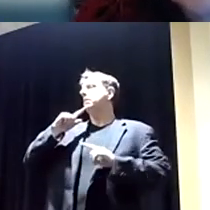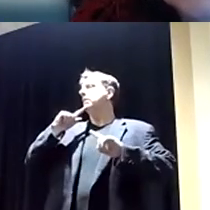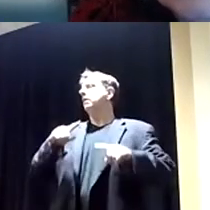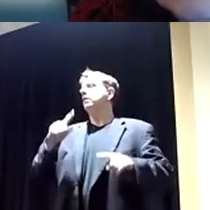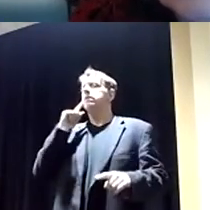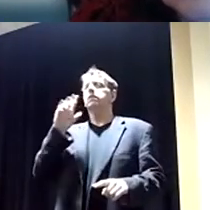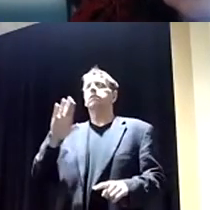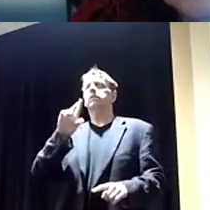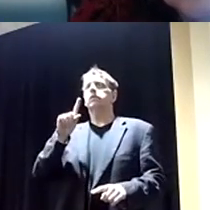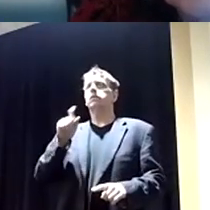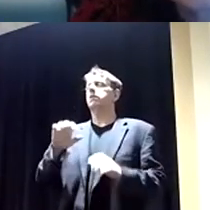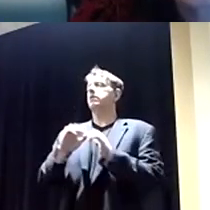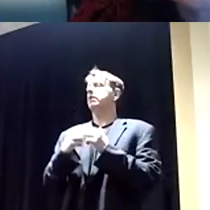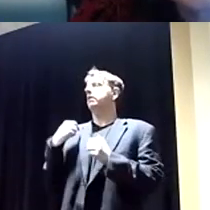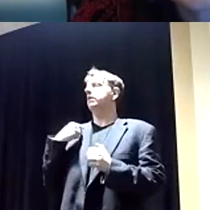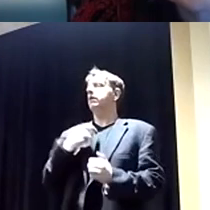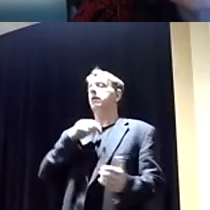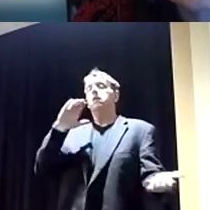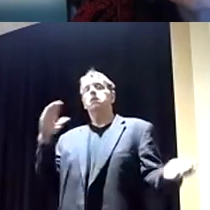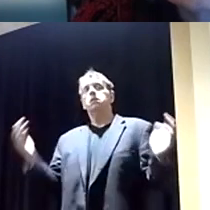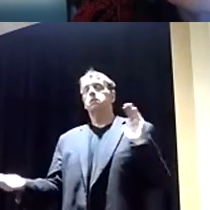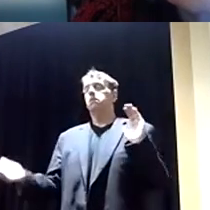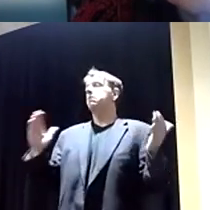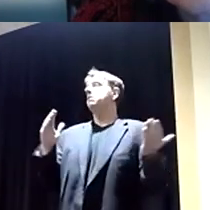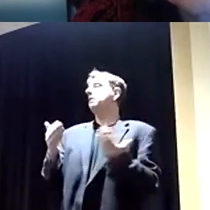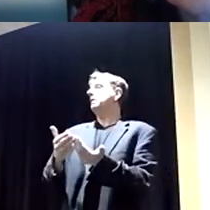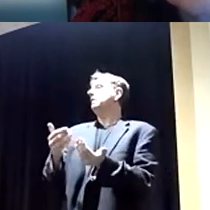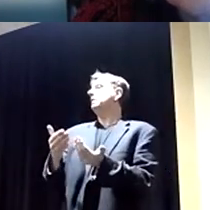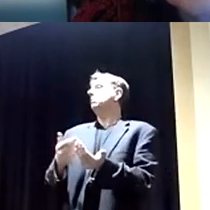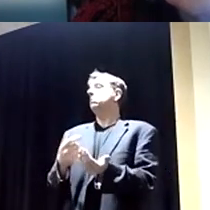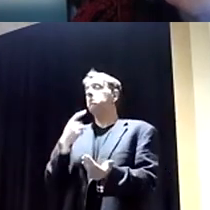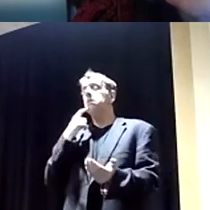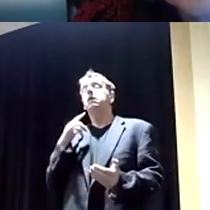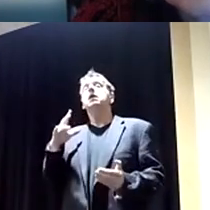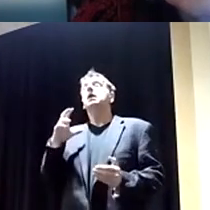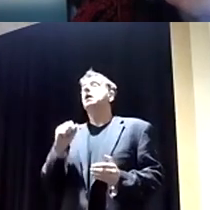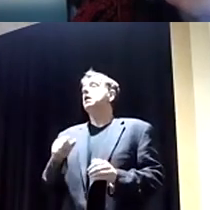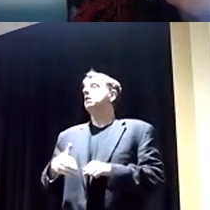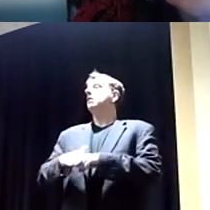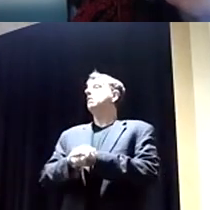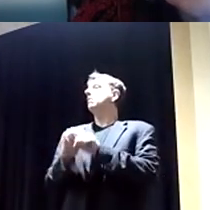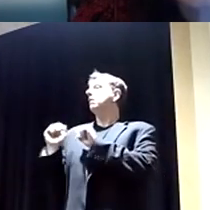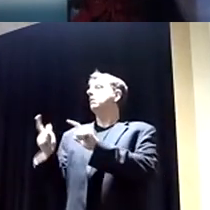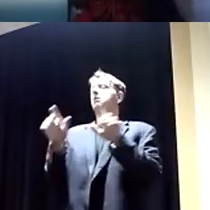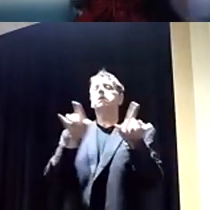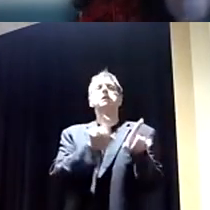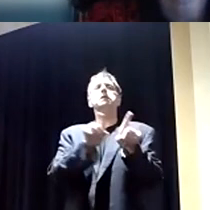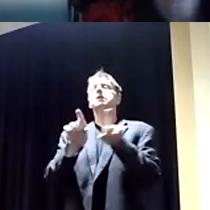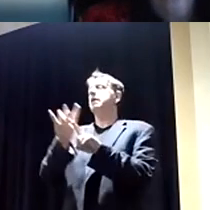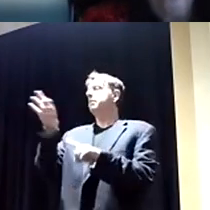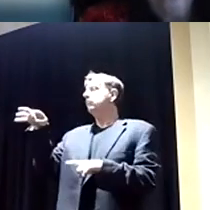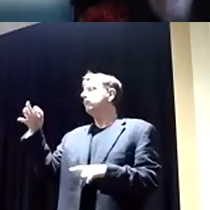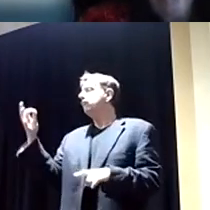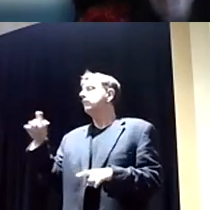up compared to the rest of the world. It's easy for any politician to say, oh yes, we want to cover everybody just like they do in France or Japan or whatever.